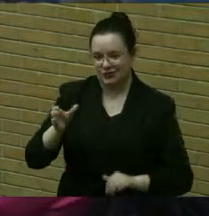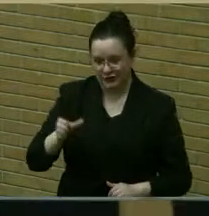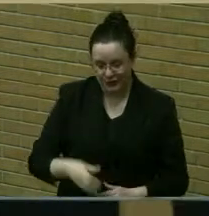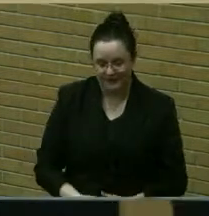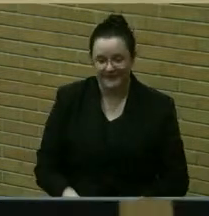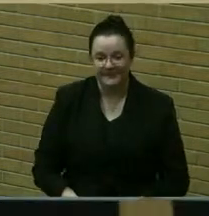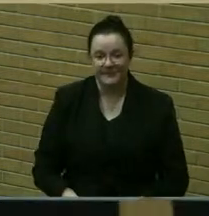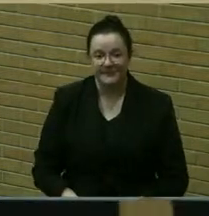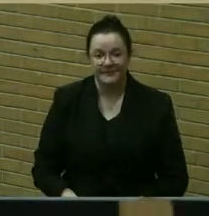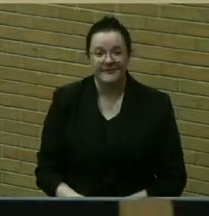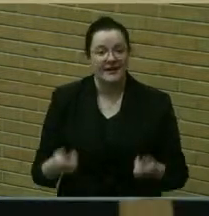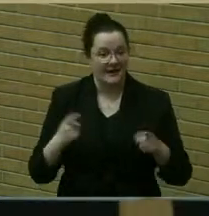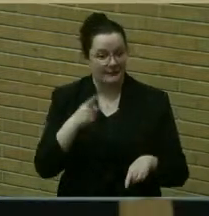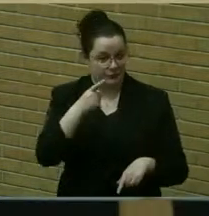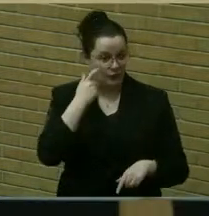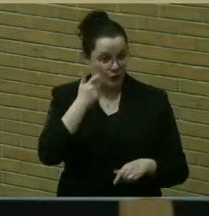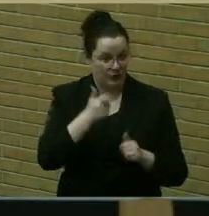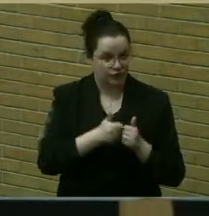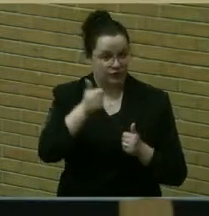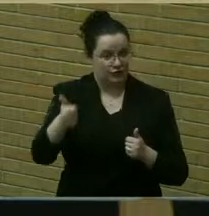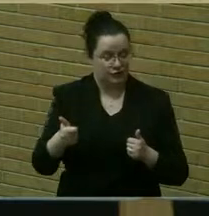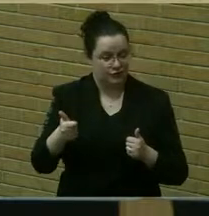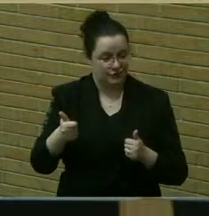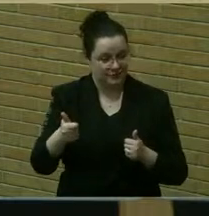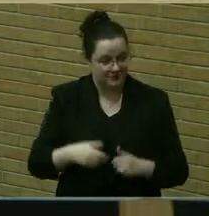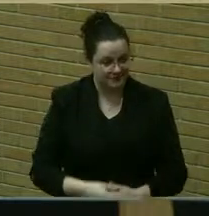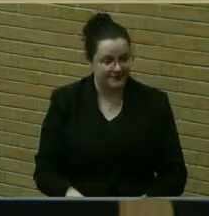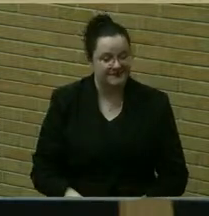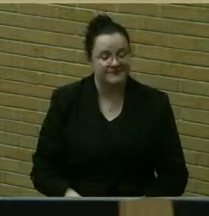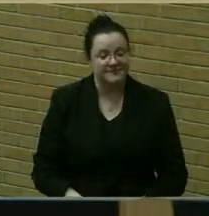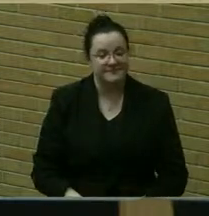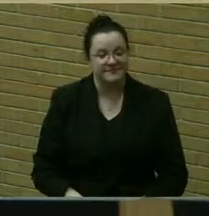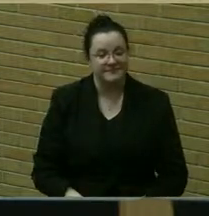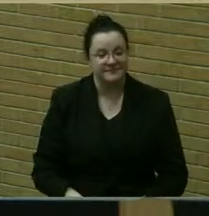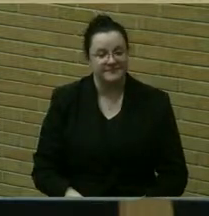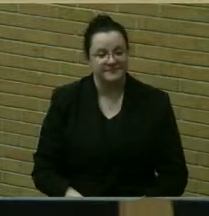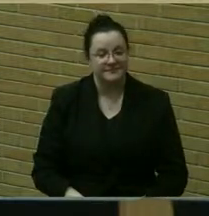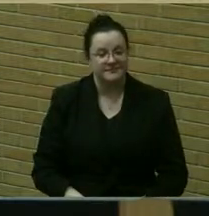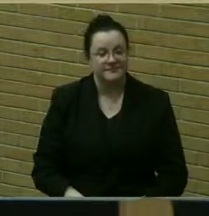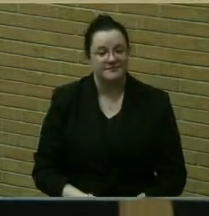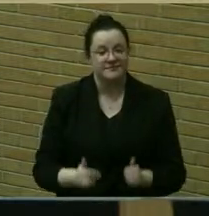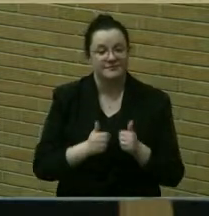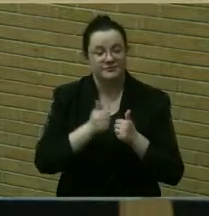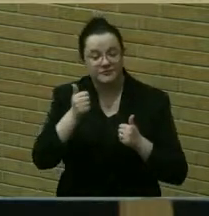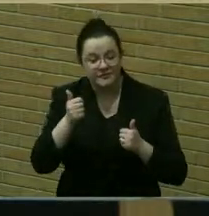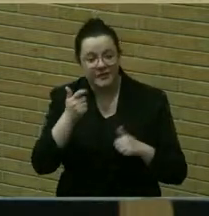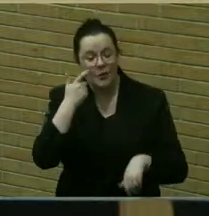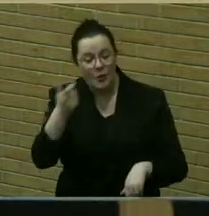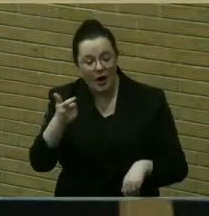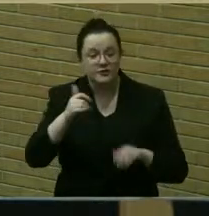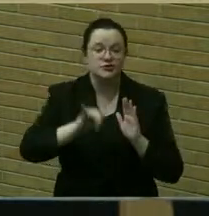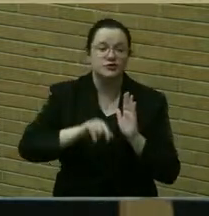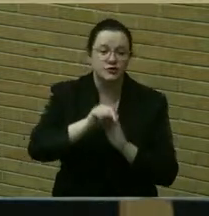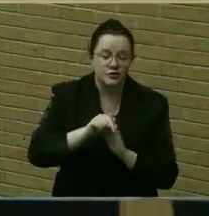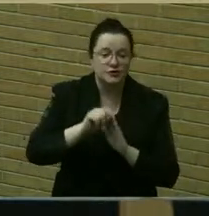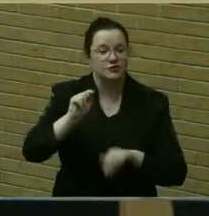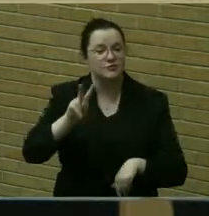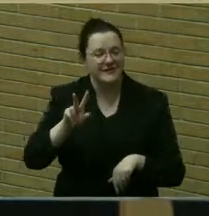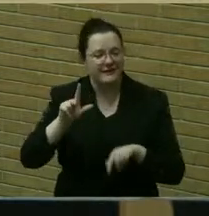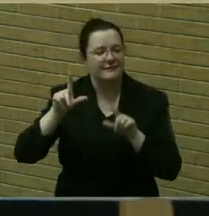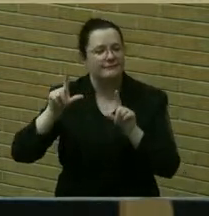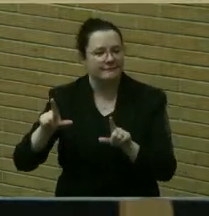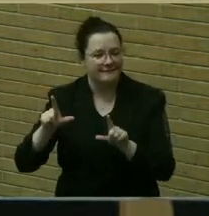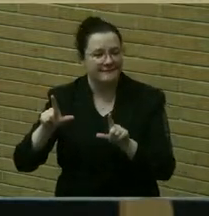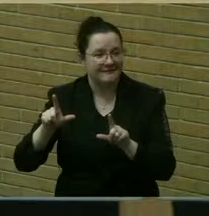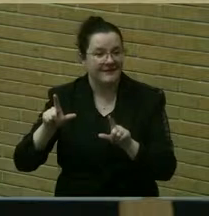remotely in any other medium other than Zoom, you can do that, but